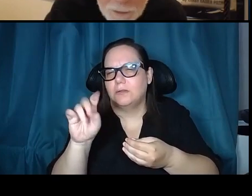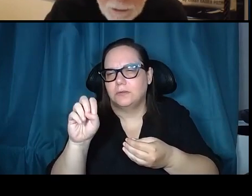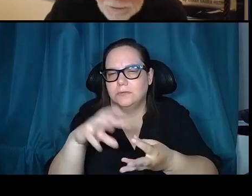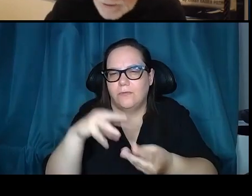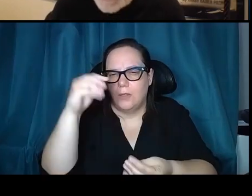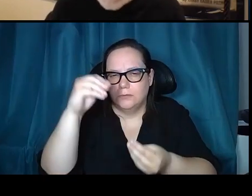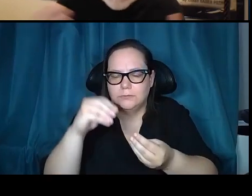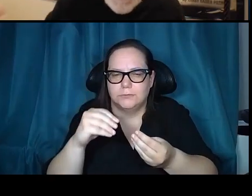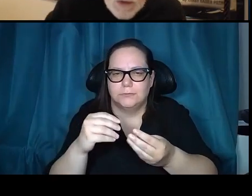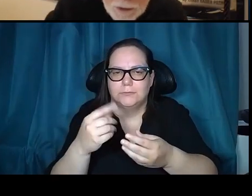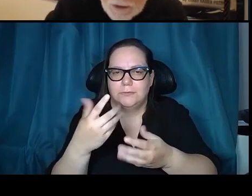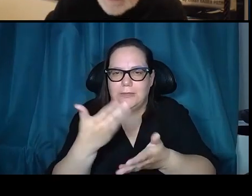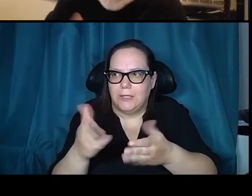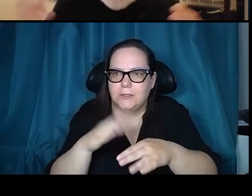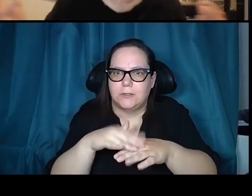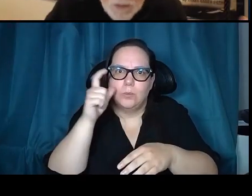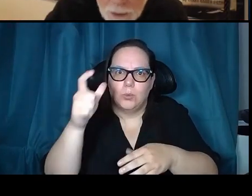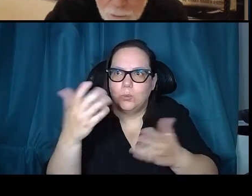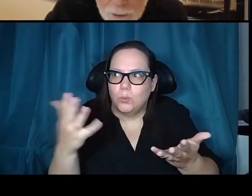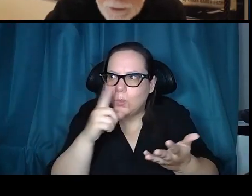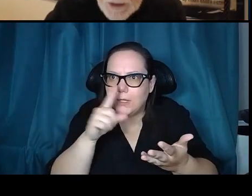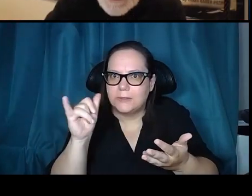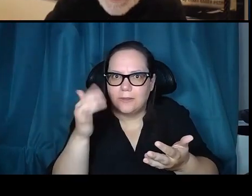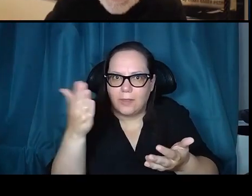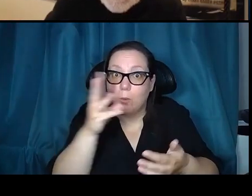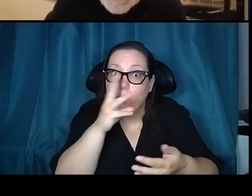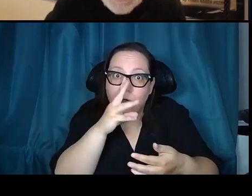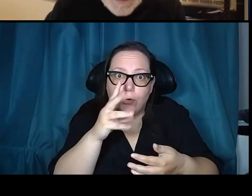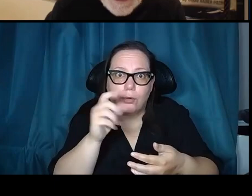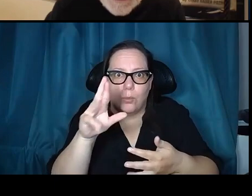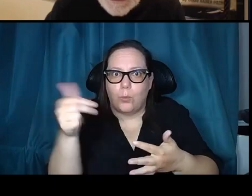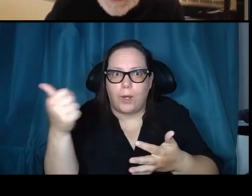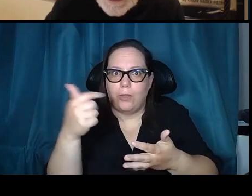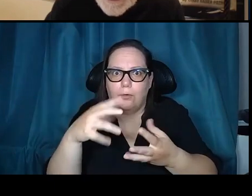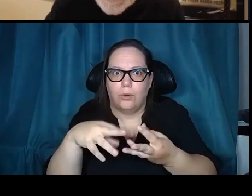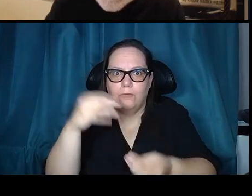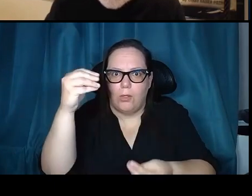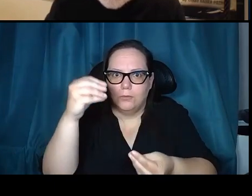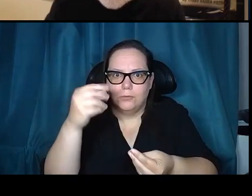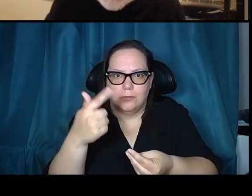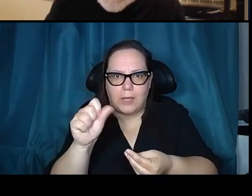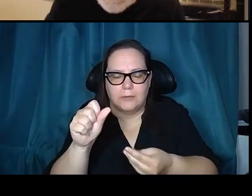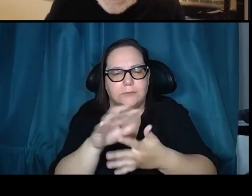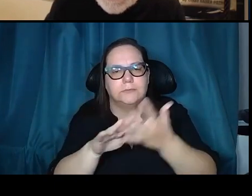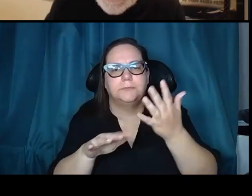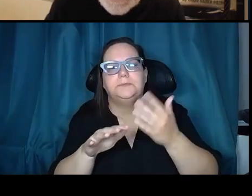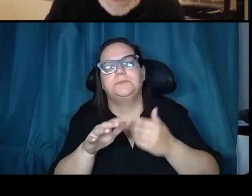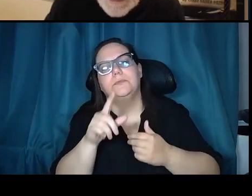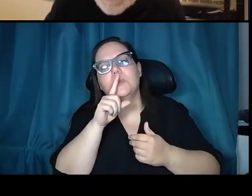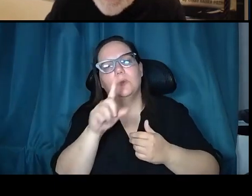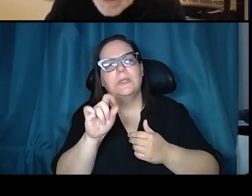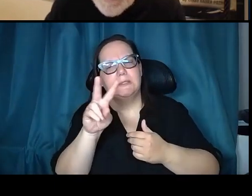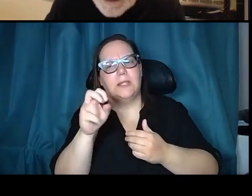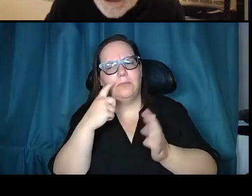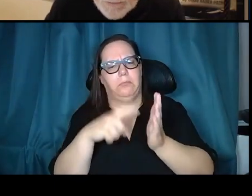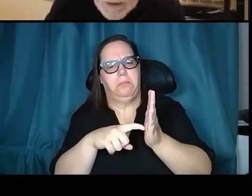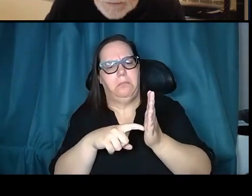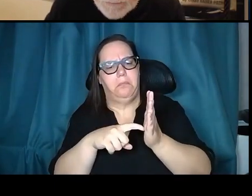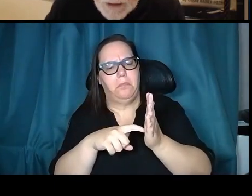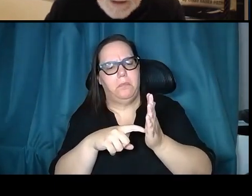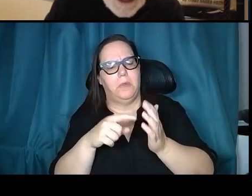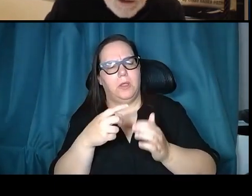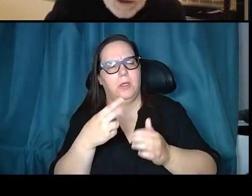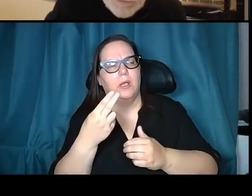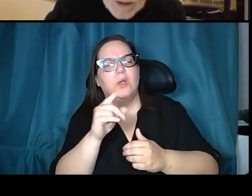What are they? Could it be water? Could it be what? We don't know. Dave spotted this, said to Houston, Houston, I'm having a problem with my